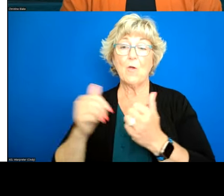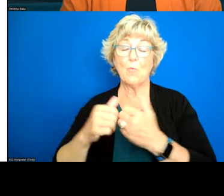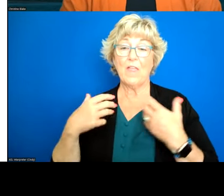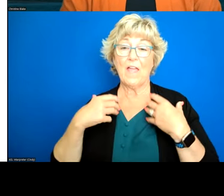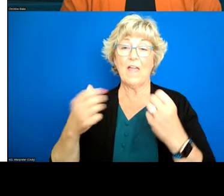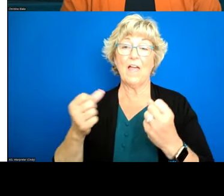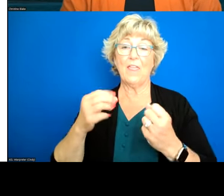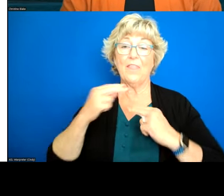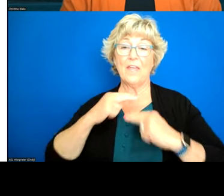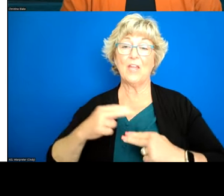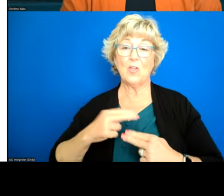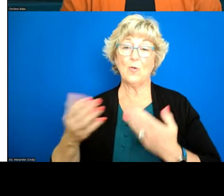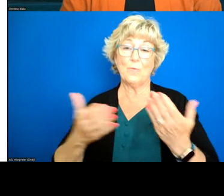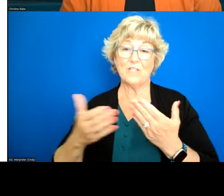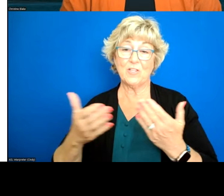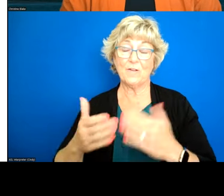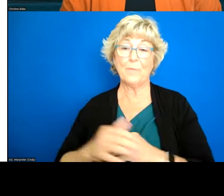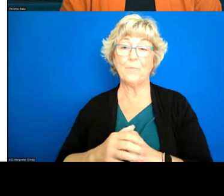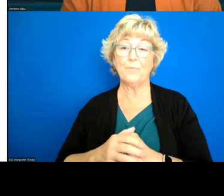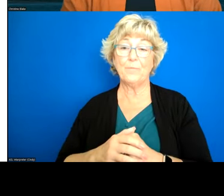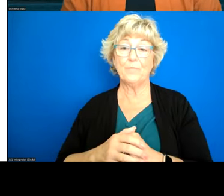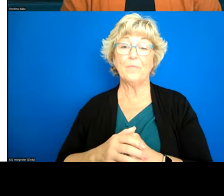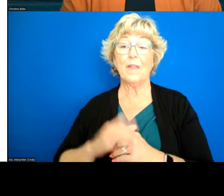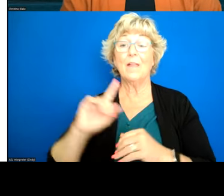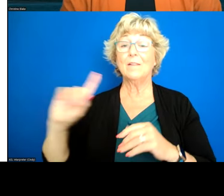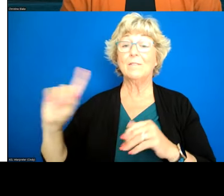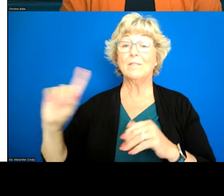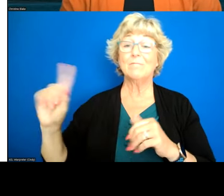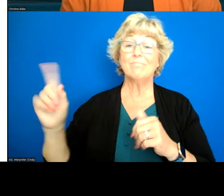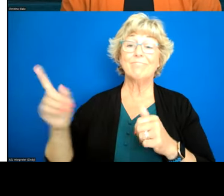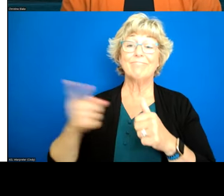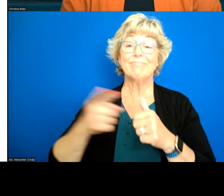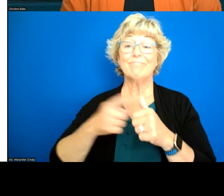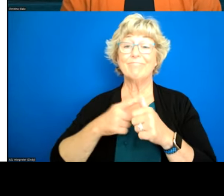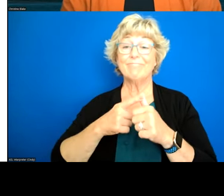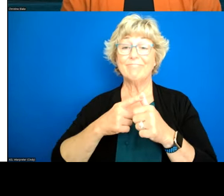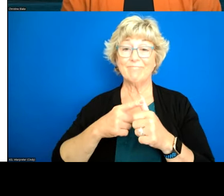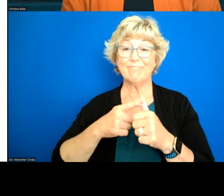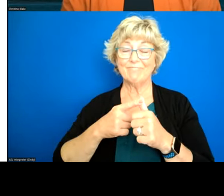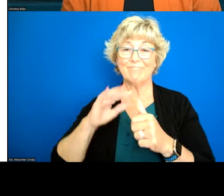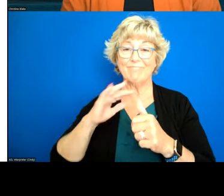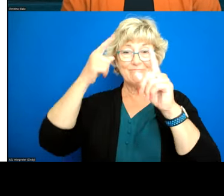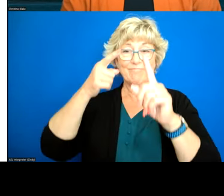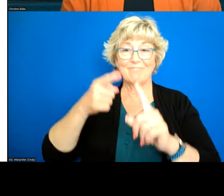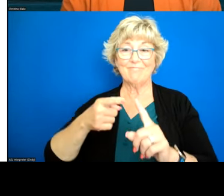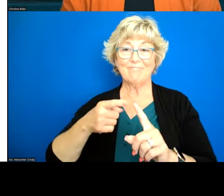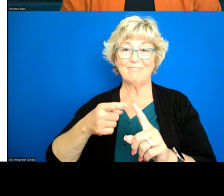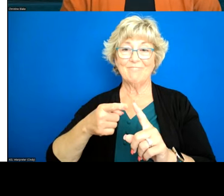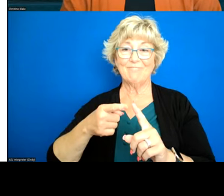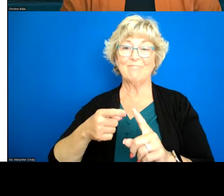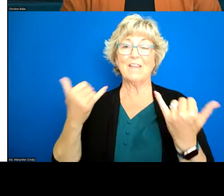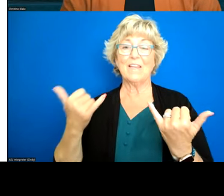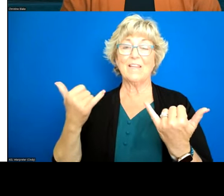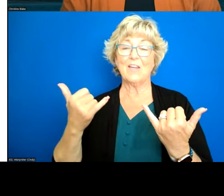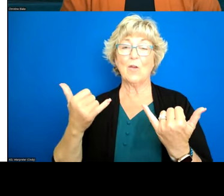in the beginning um that was our our marching order as of today we've identified um what we are